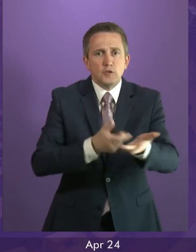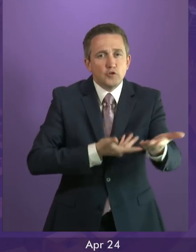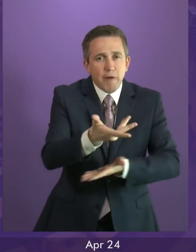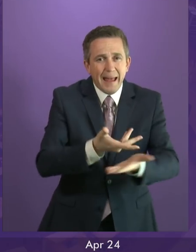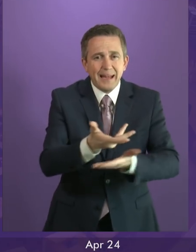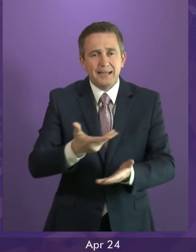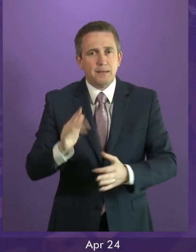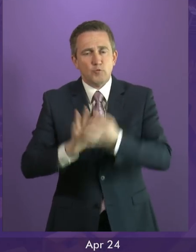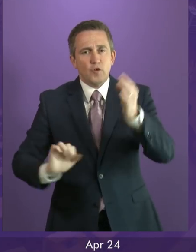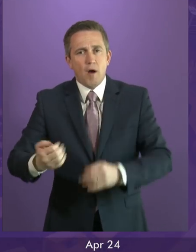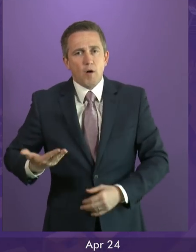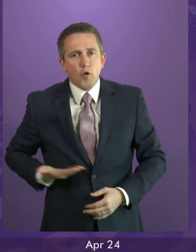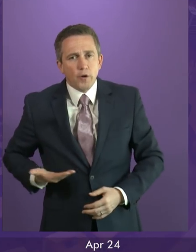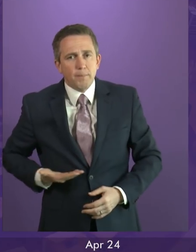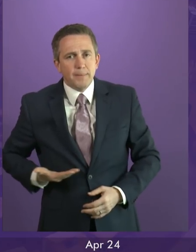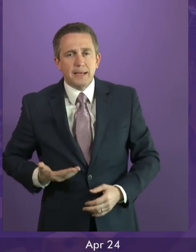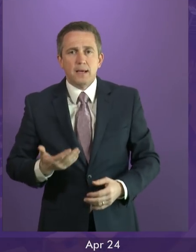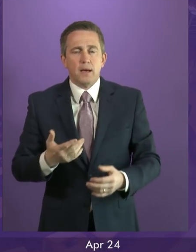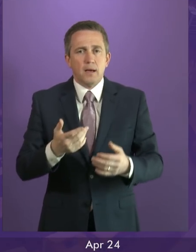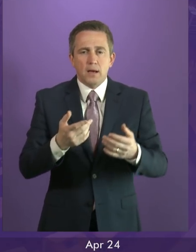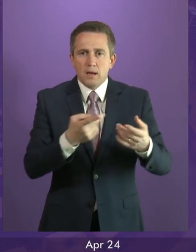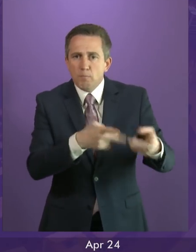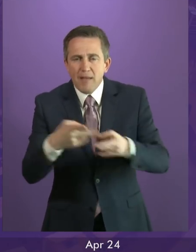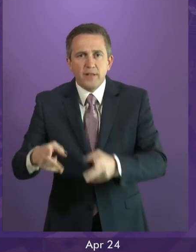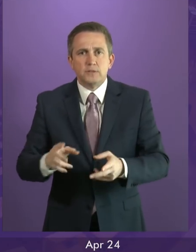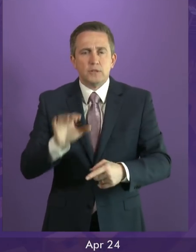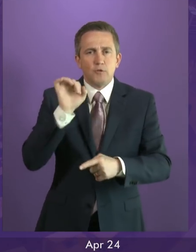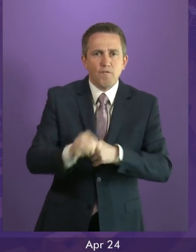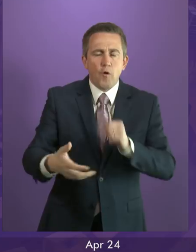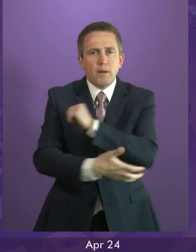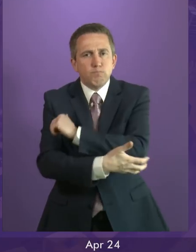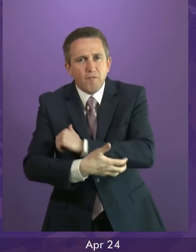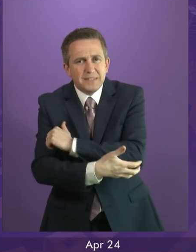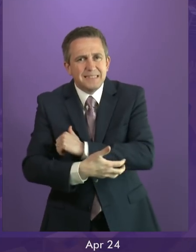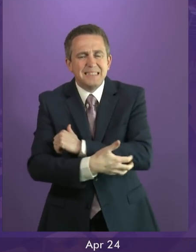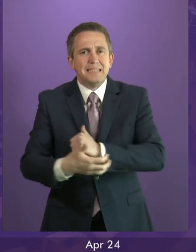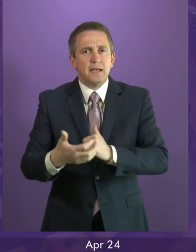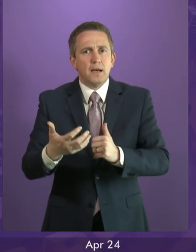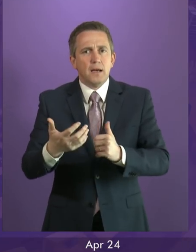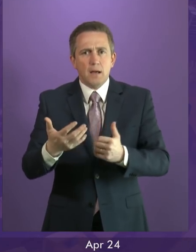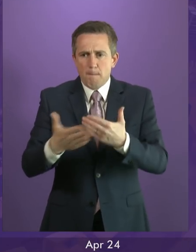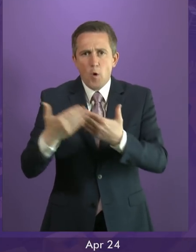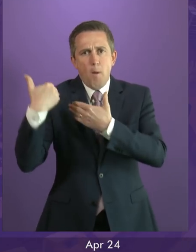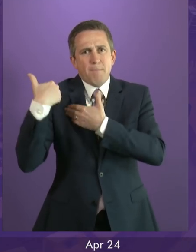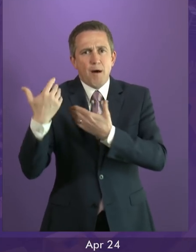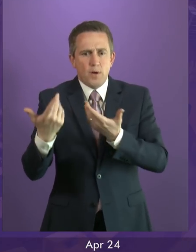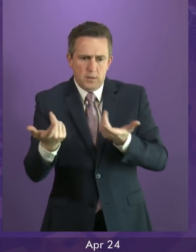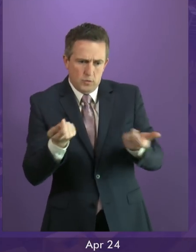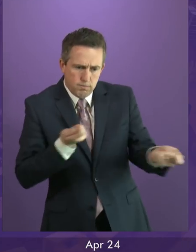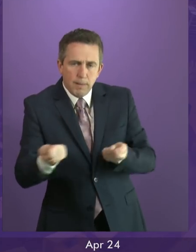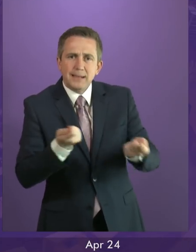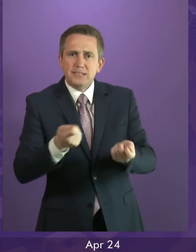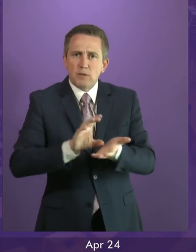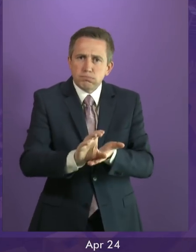more powers to tackle poverty and inequality, powers to protect the public finances that our NHS and public